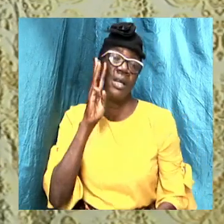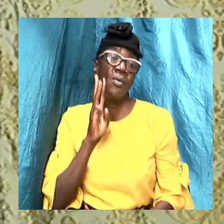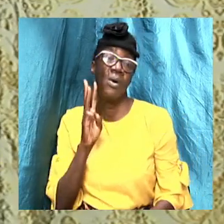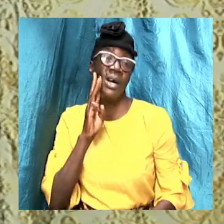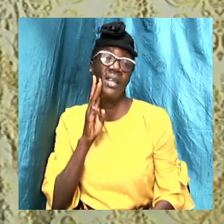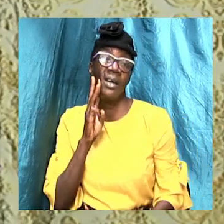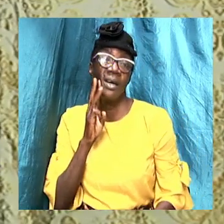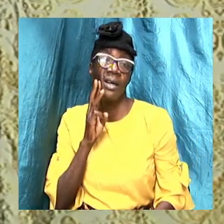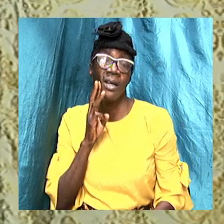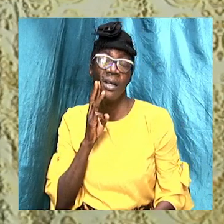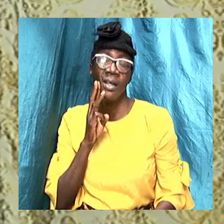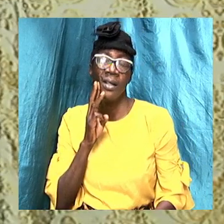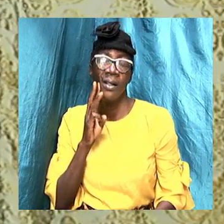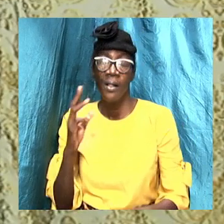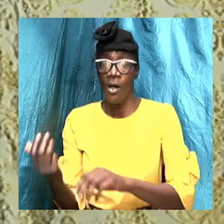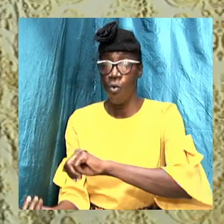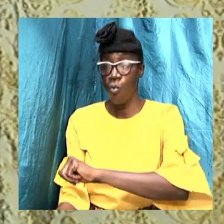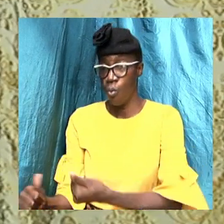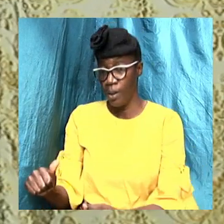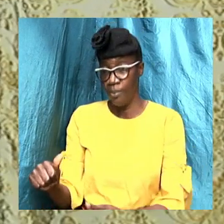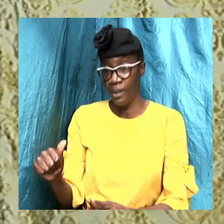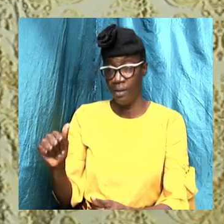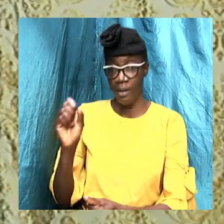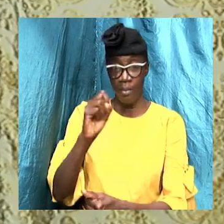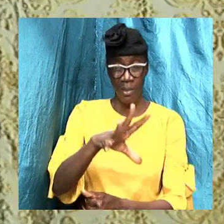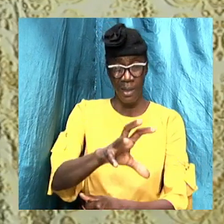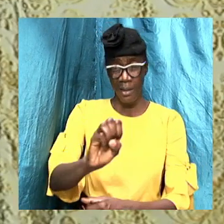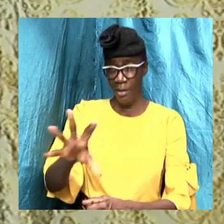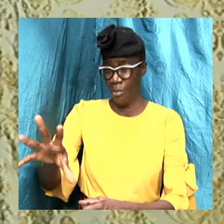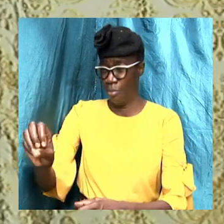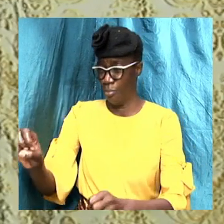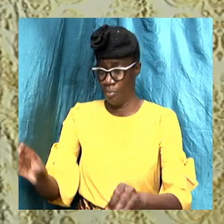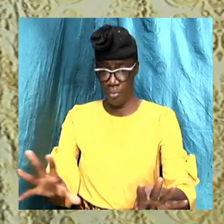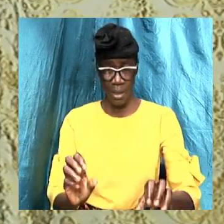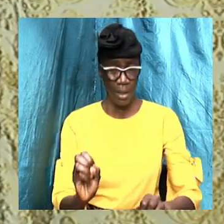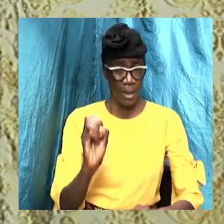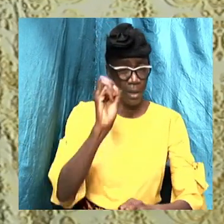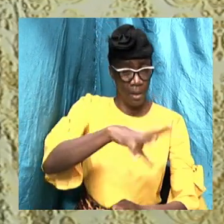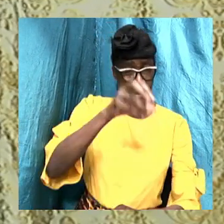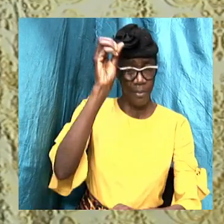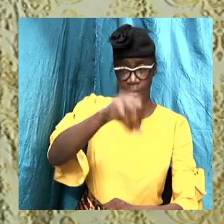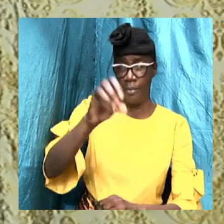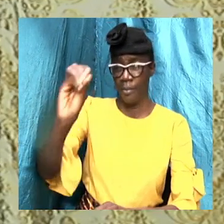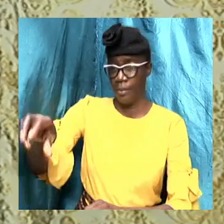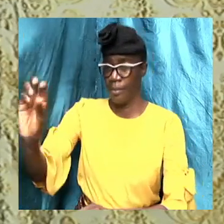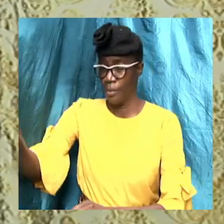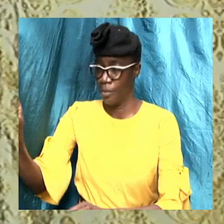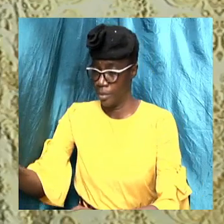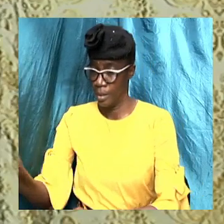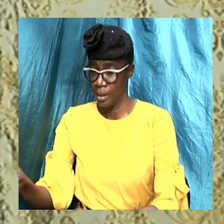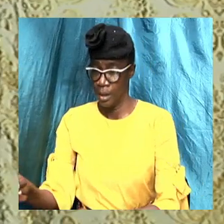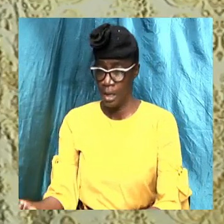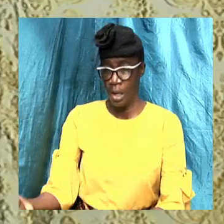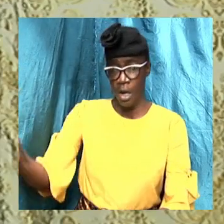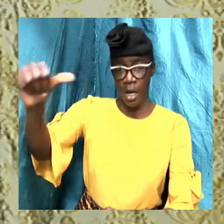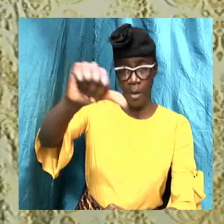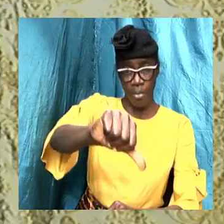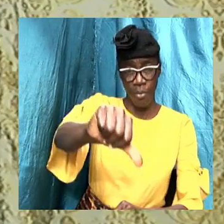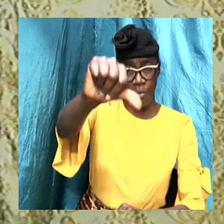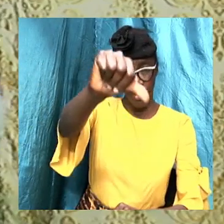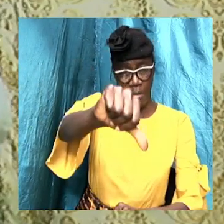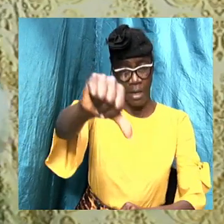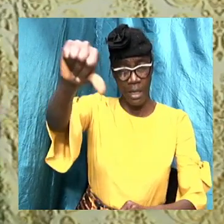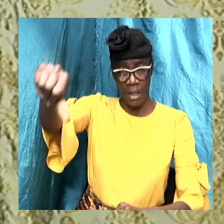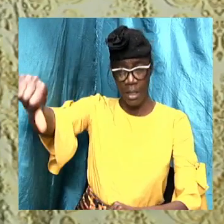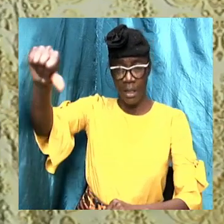baptism by sprinkling or by pouring is an oxymoron something that